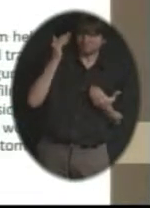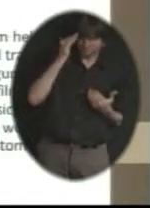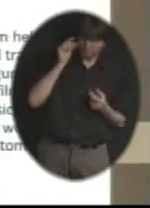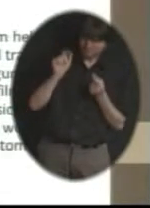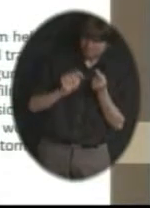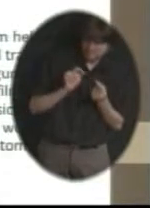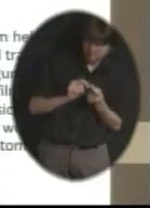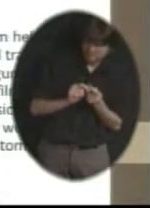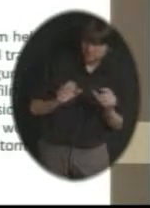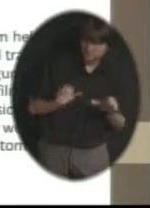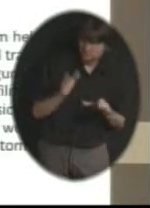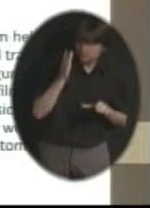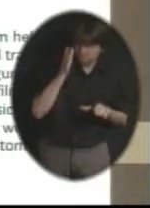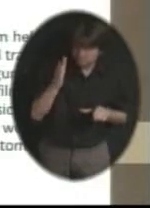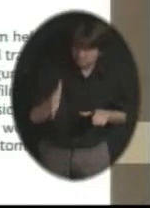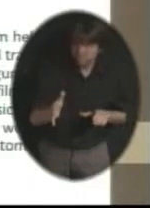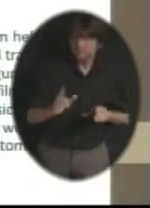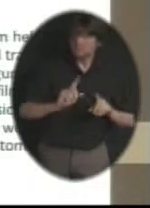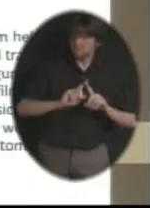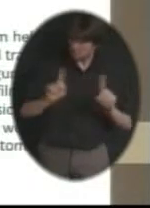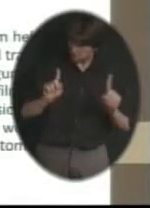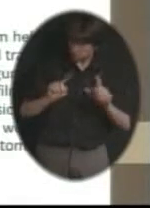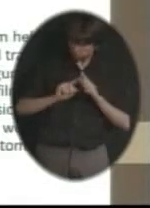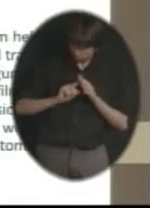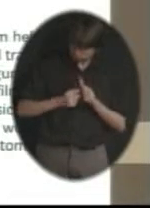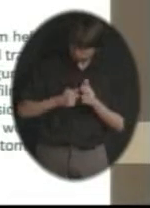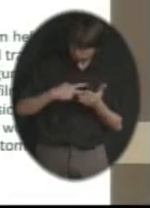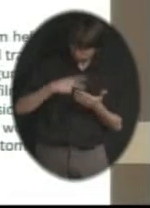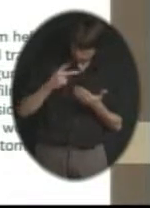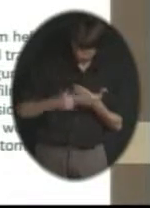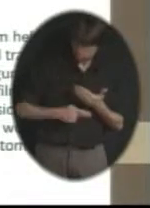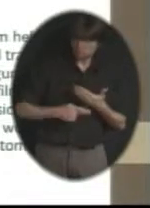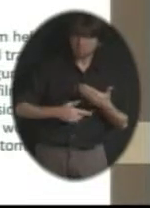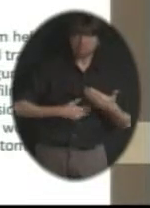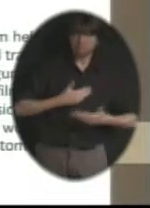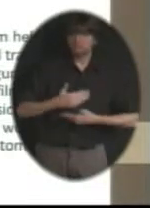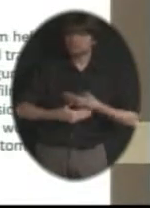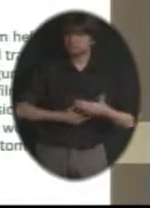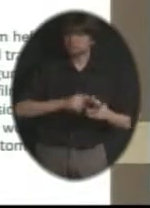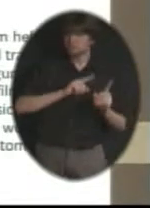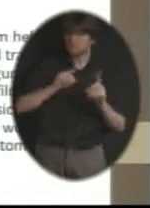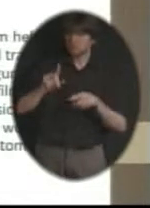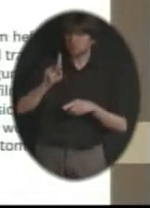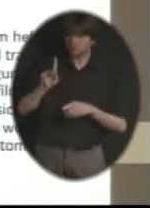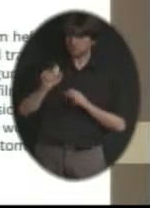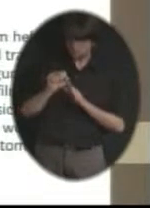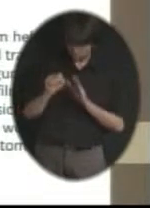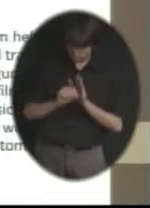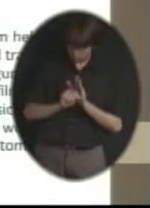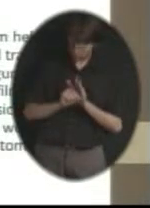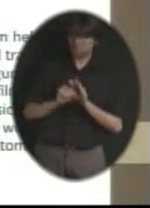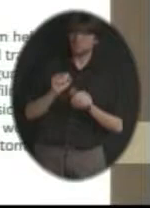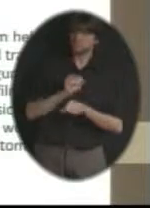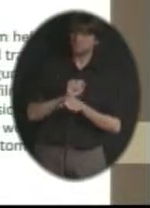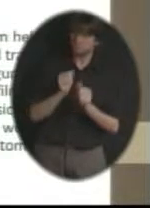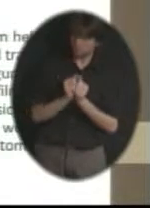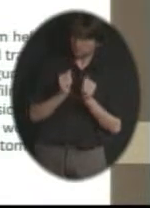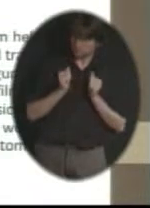went through the program, did some great work, went on to K-State, worked with their athletic teams,